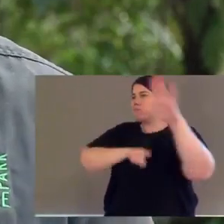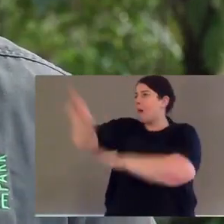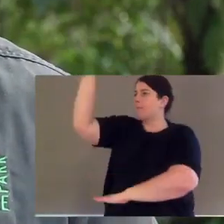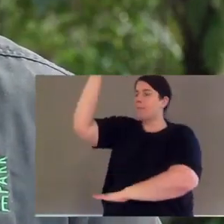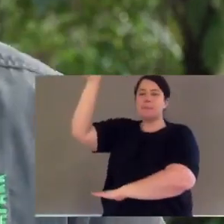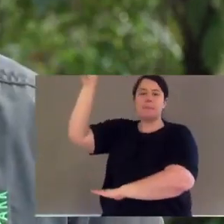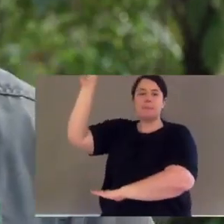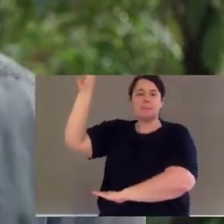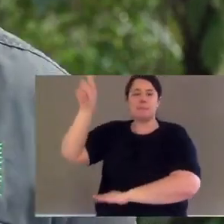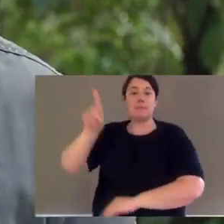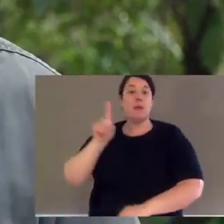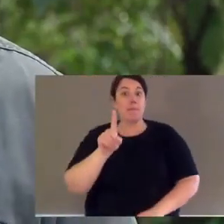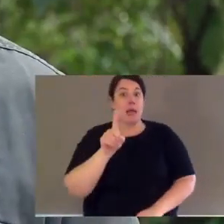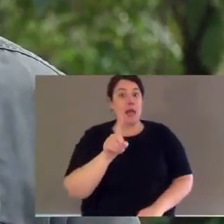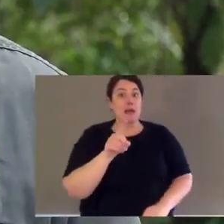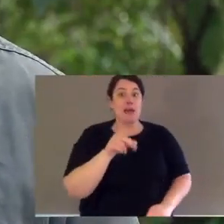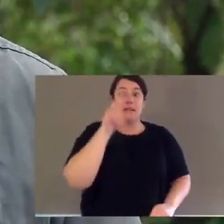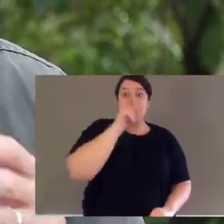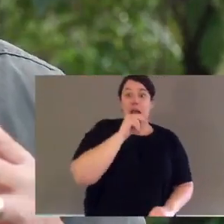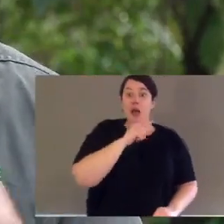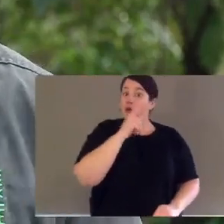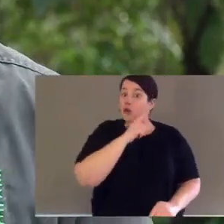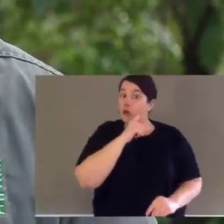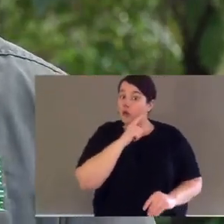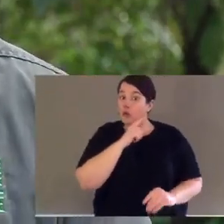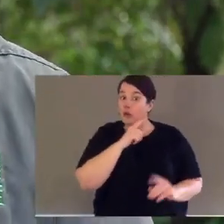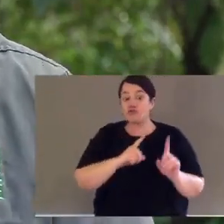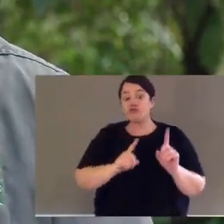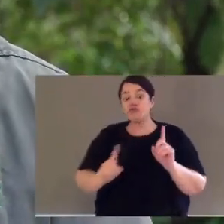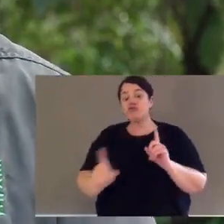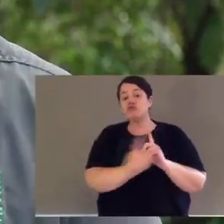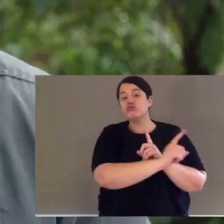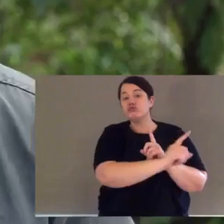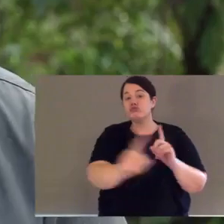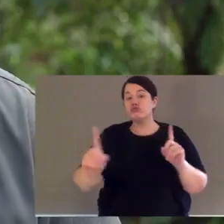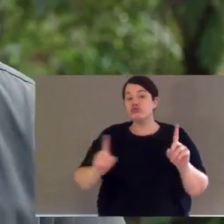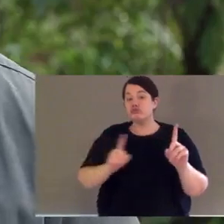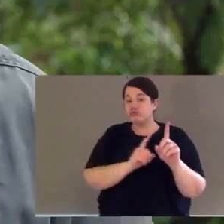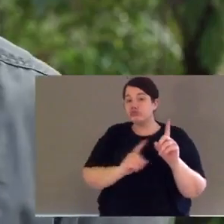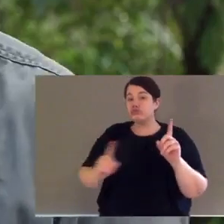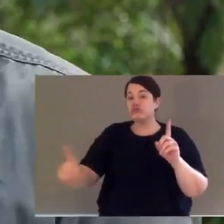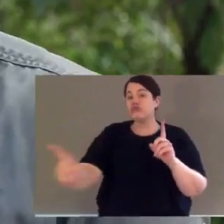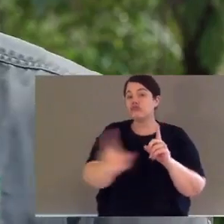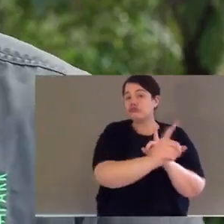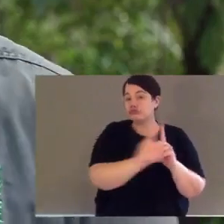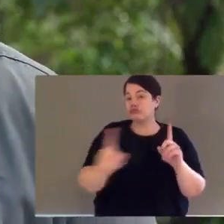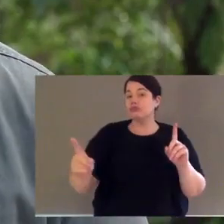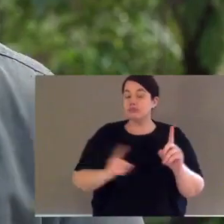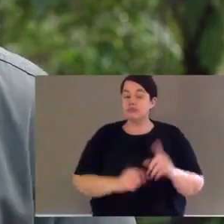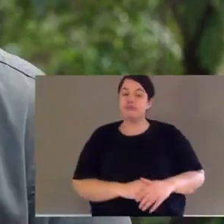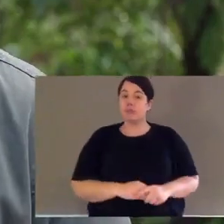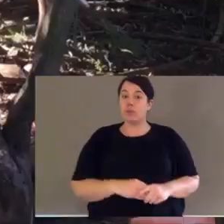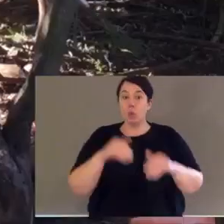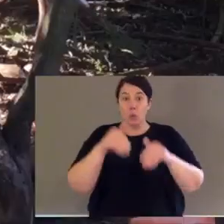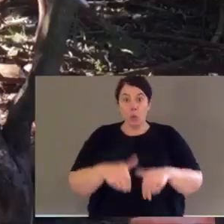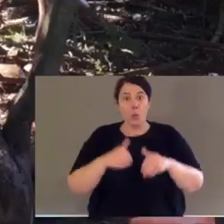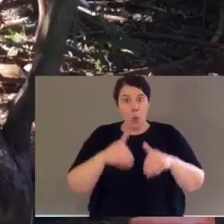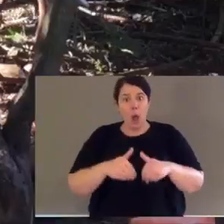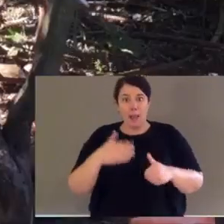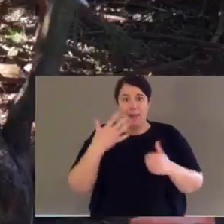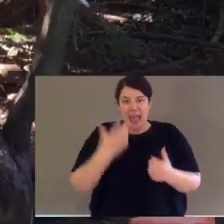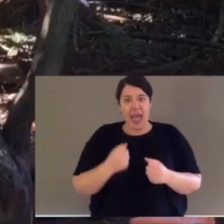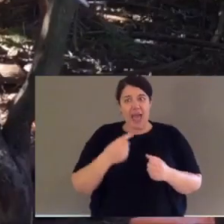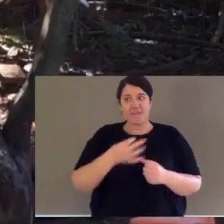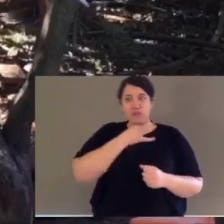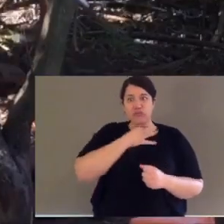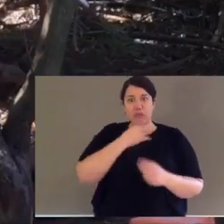disperse and leave its mum's territory, whereas a young female joey will normally stay close to mum in that loose colony. Now